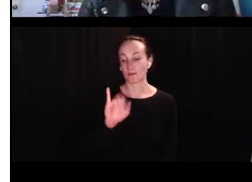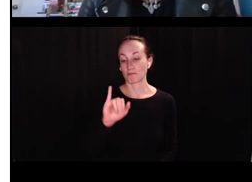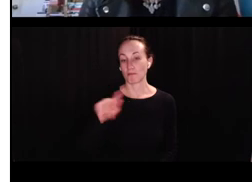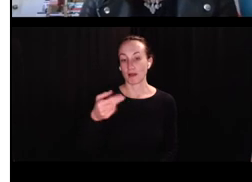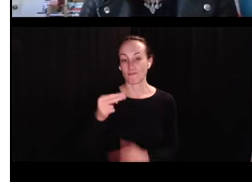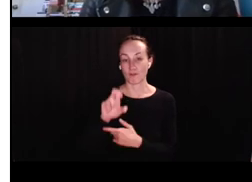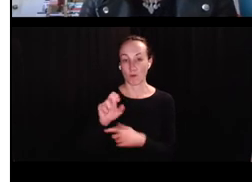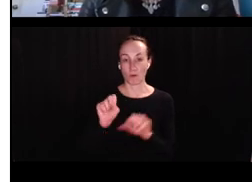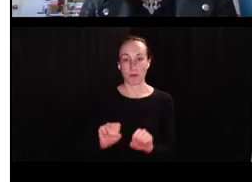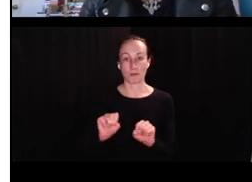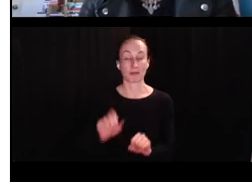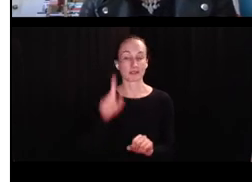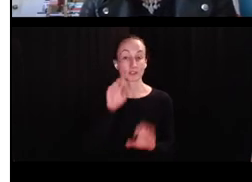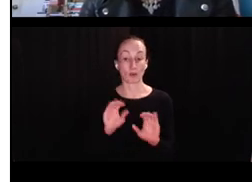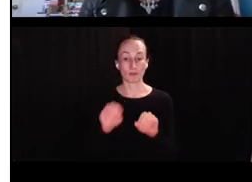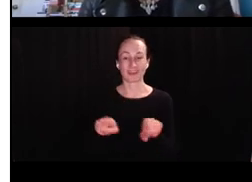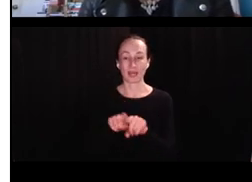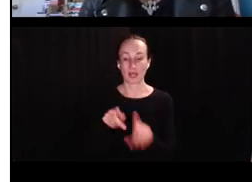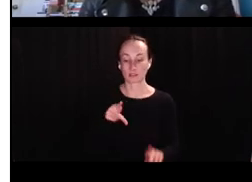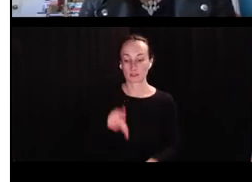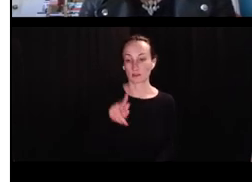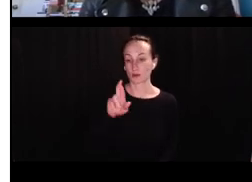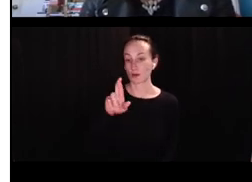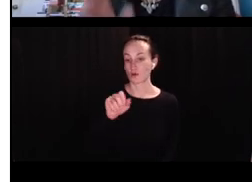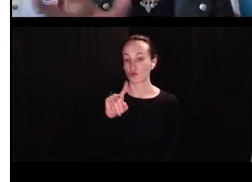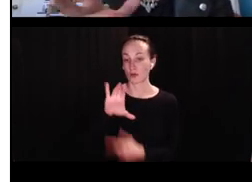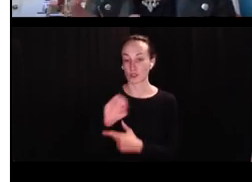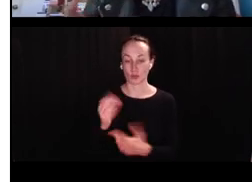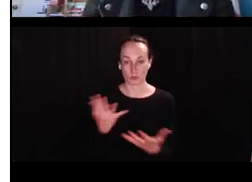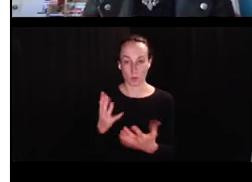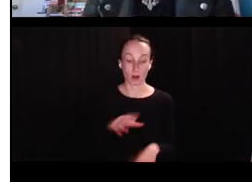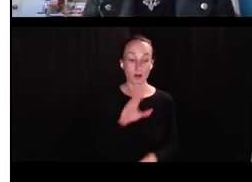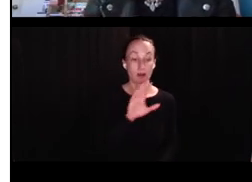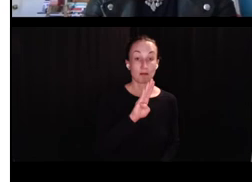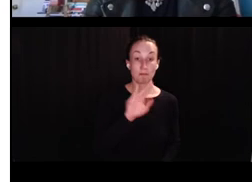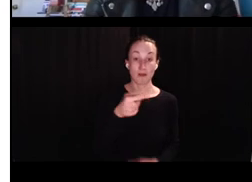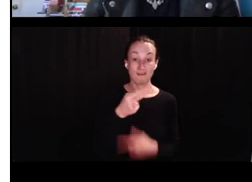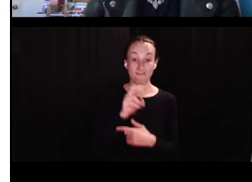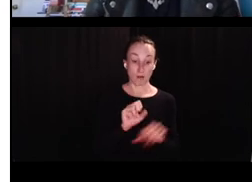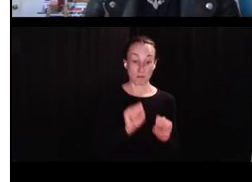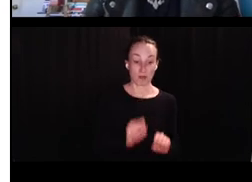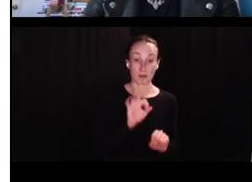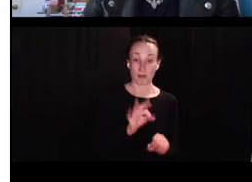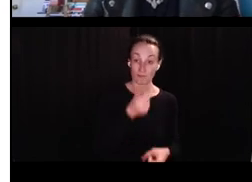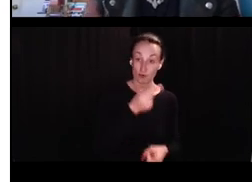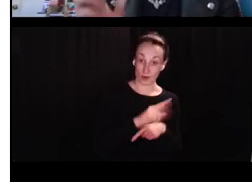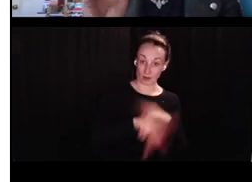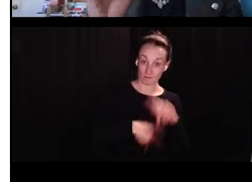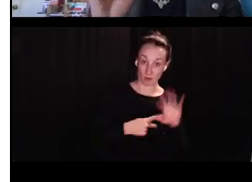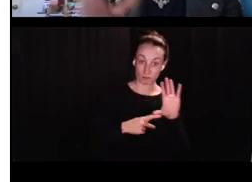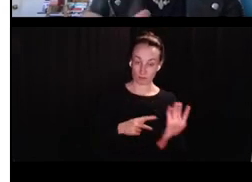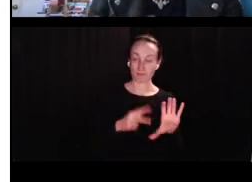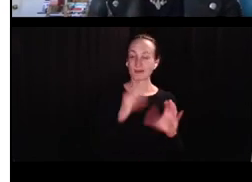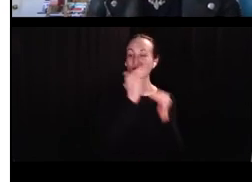popped out as very important was by phone probability. And we put this in as a ratio. So what we did is we took